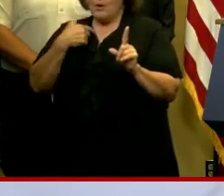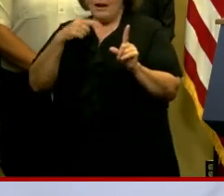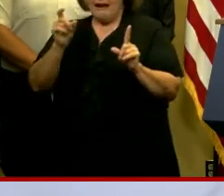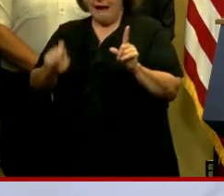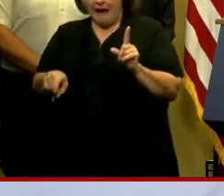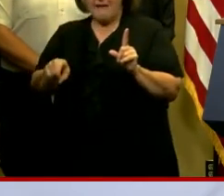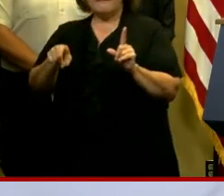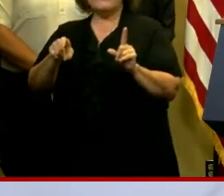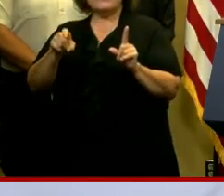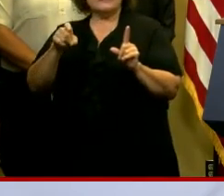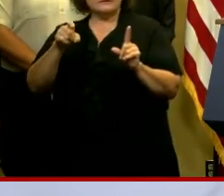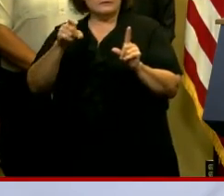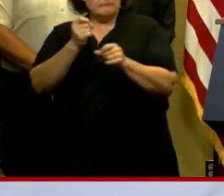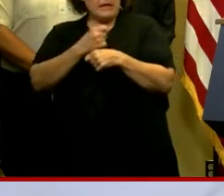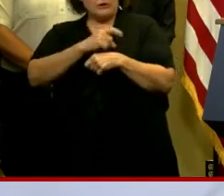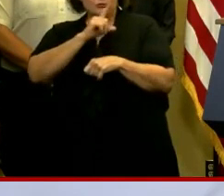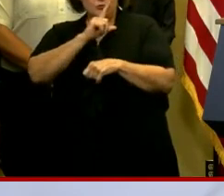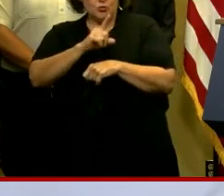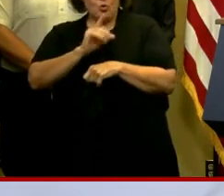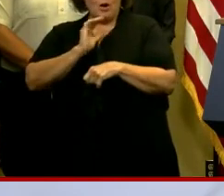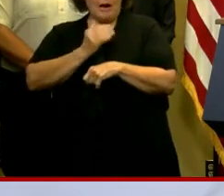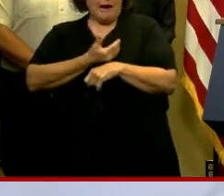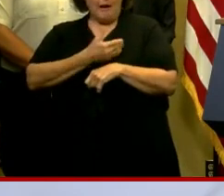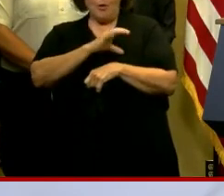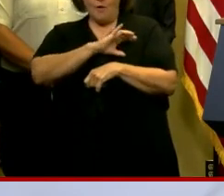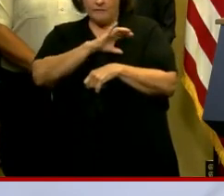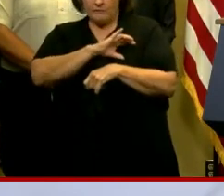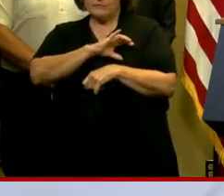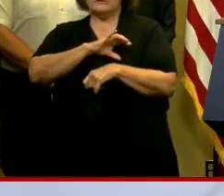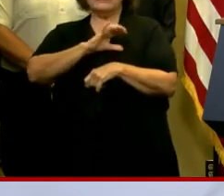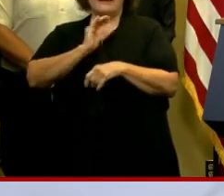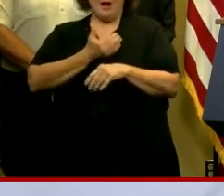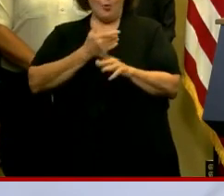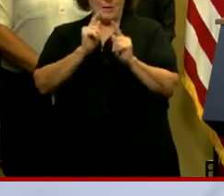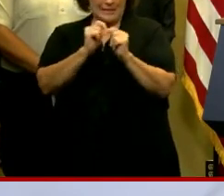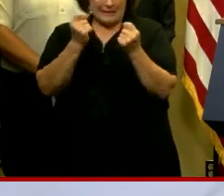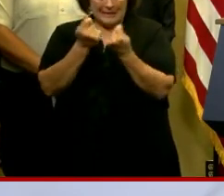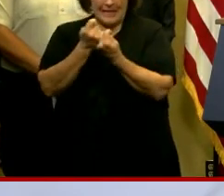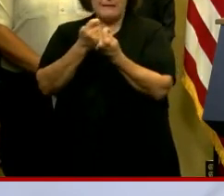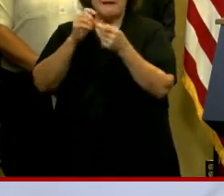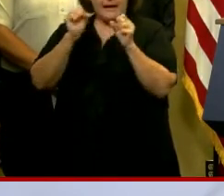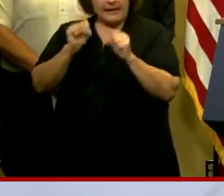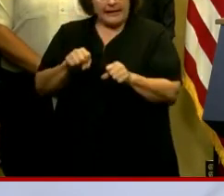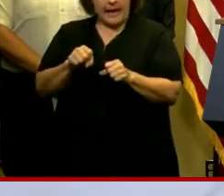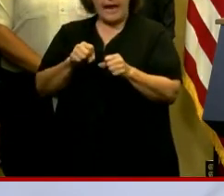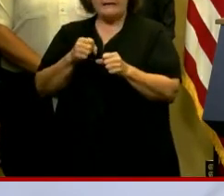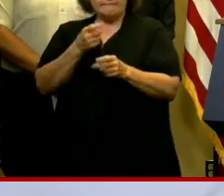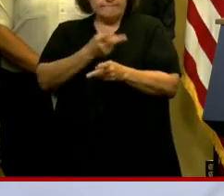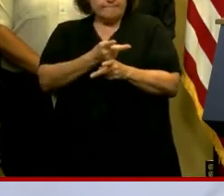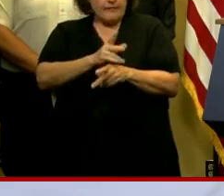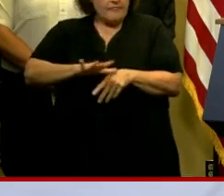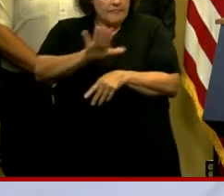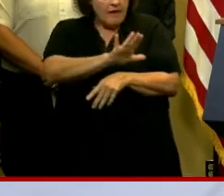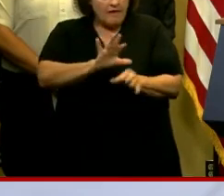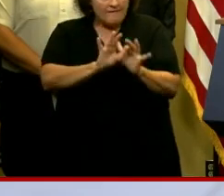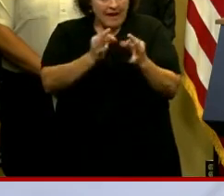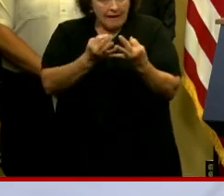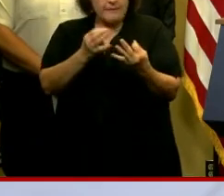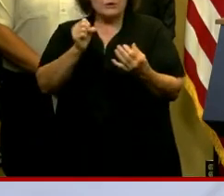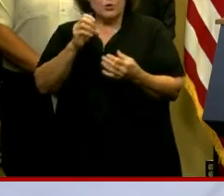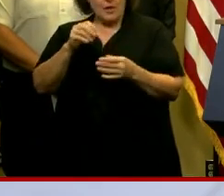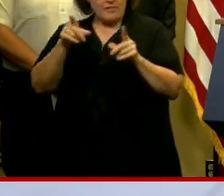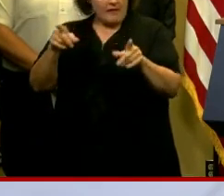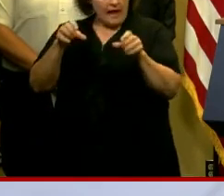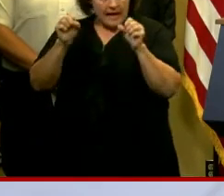ensure that our officers, all of our public safety officials and our teams can take care of their families so that they can immediately